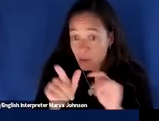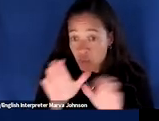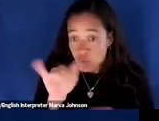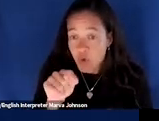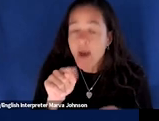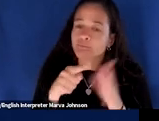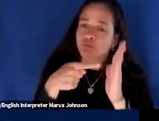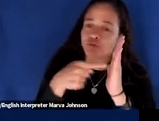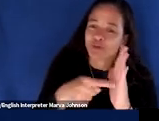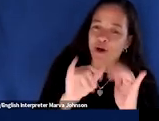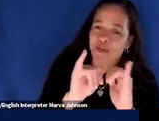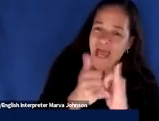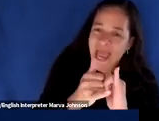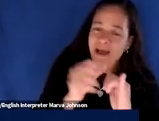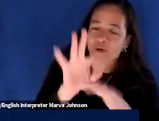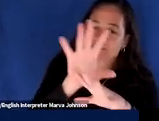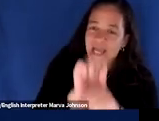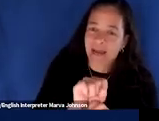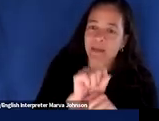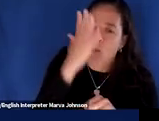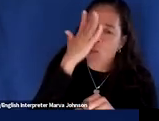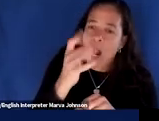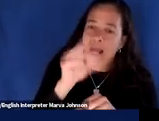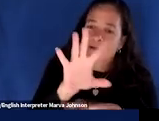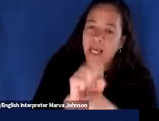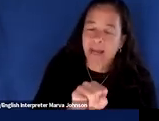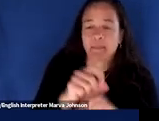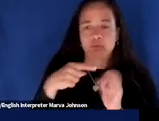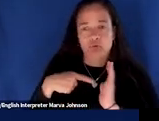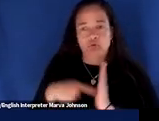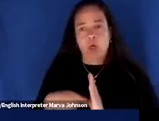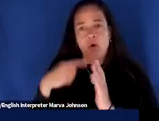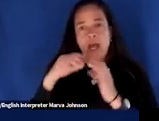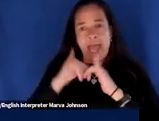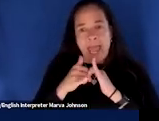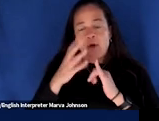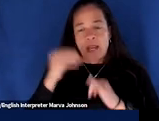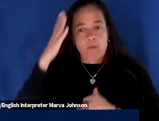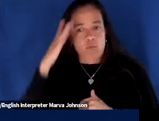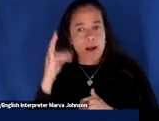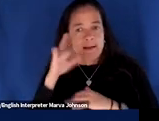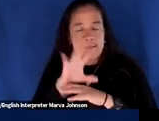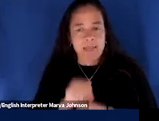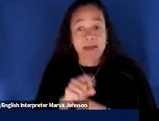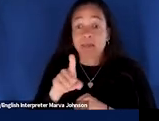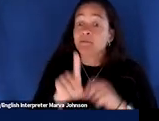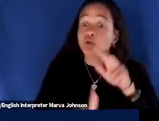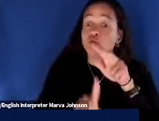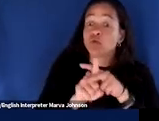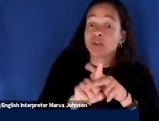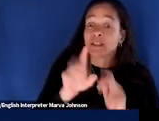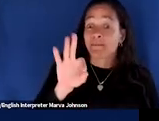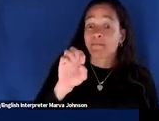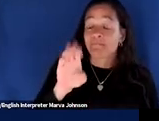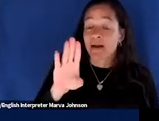of these habits in a climate context if you attended my my february session you know i'm going to create fomo here by